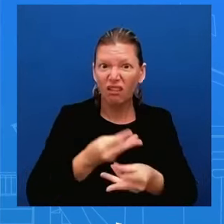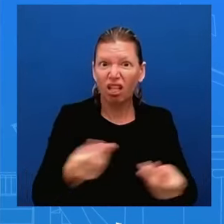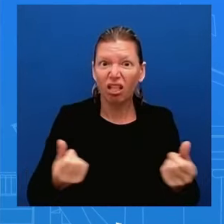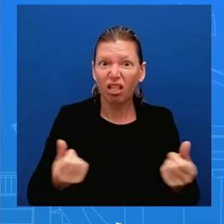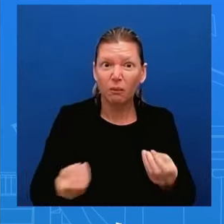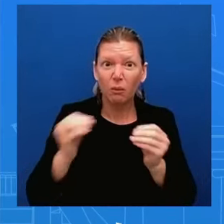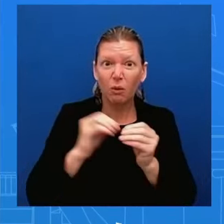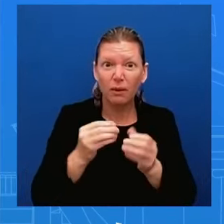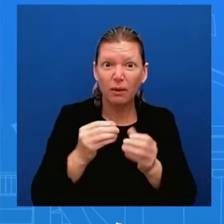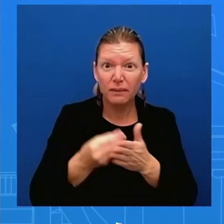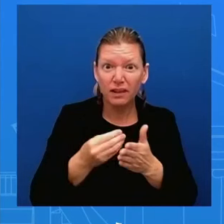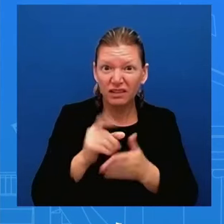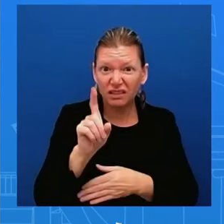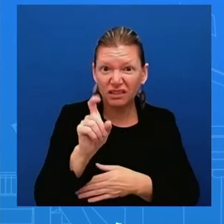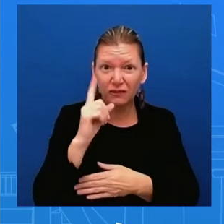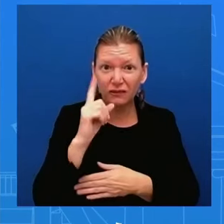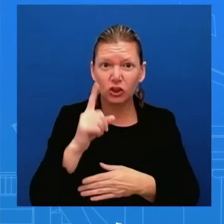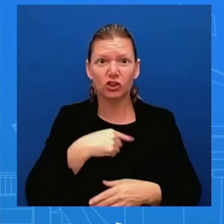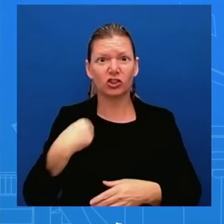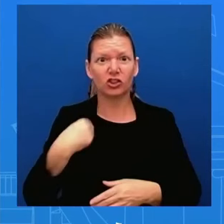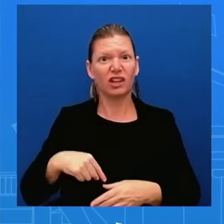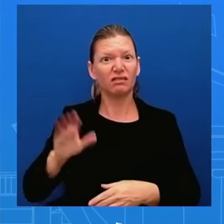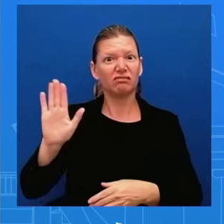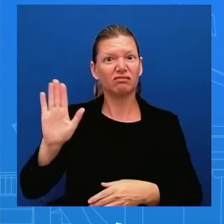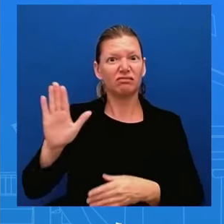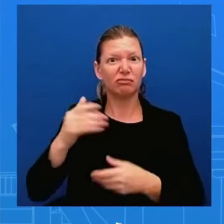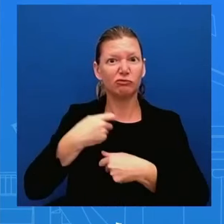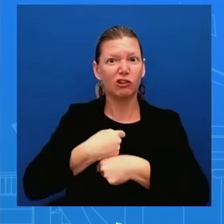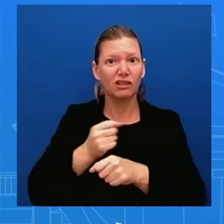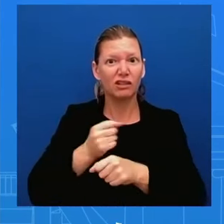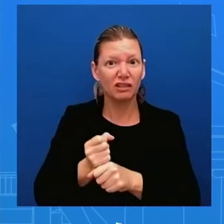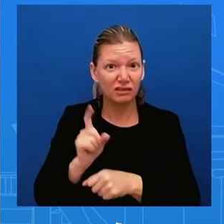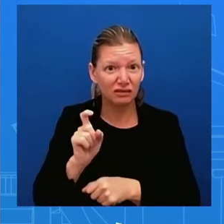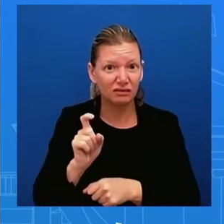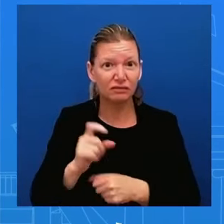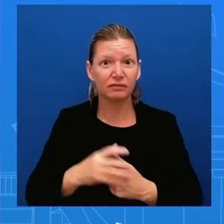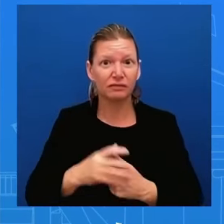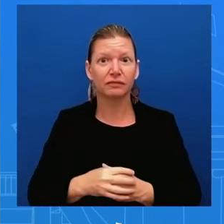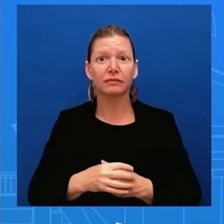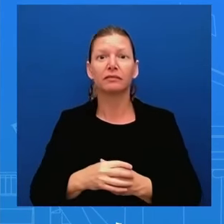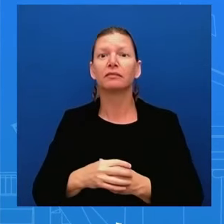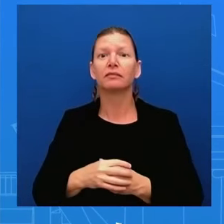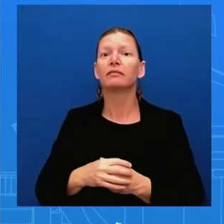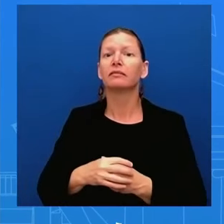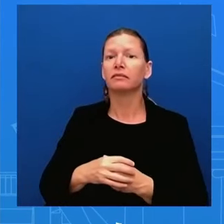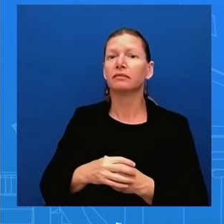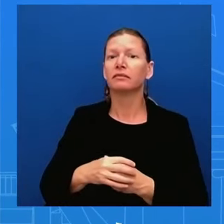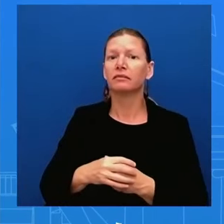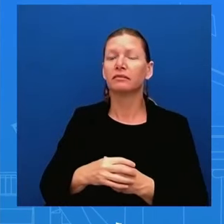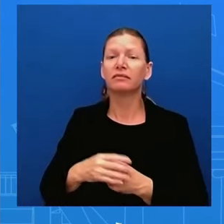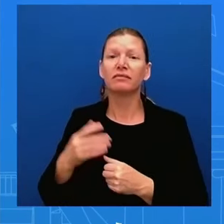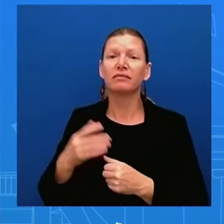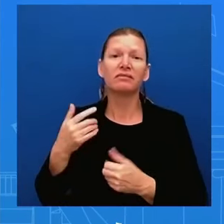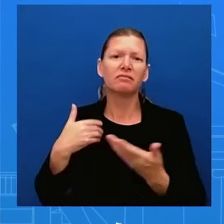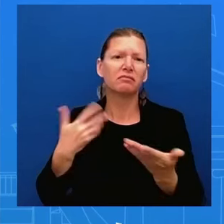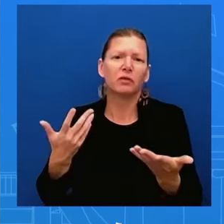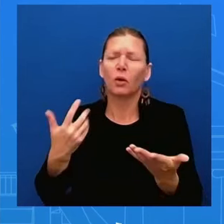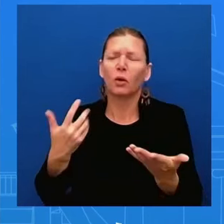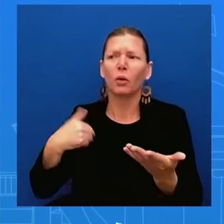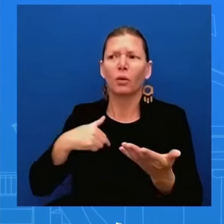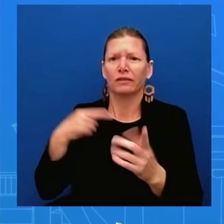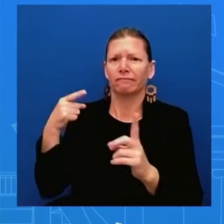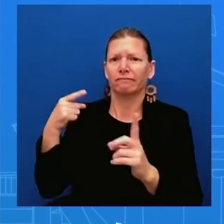what i will say is there's no need for a trade war there isn't and we've been very clear and the ambassador said this at the at the podium just moments ago obviously